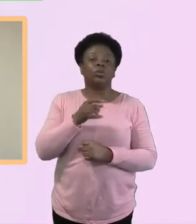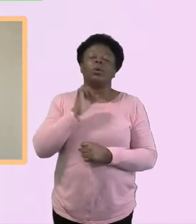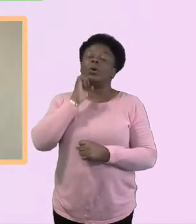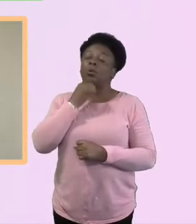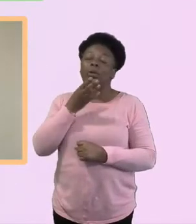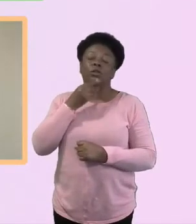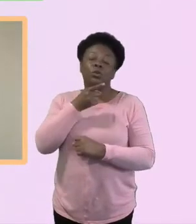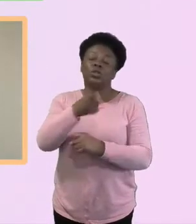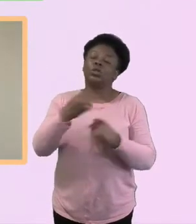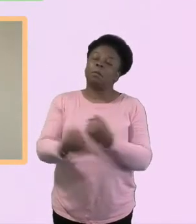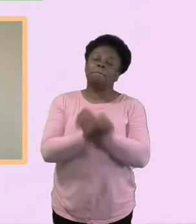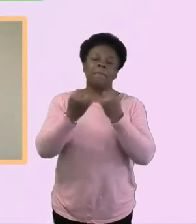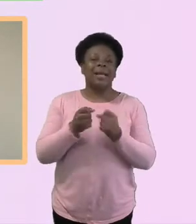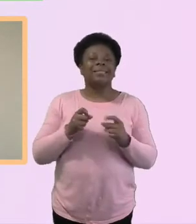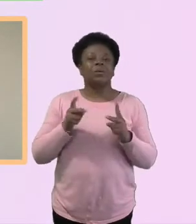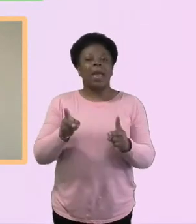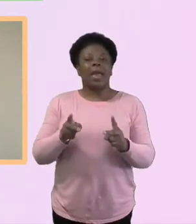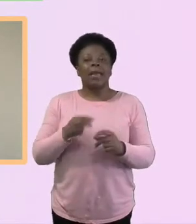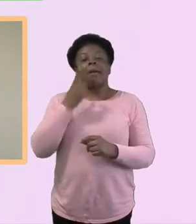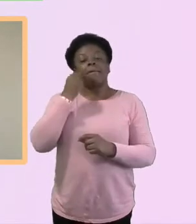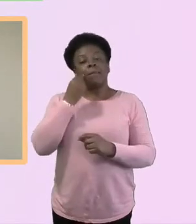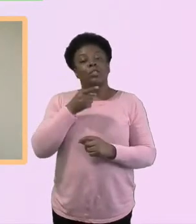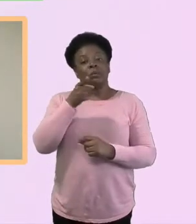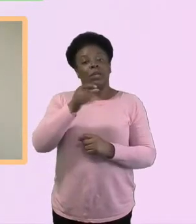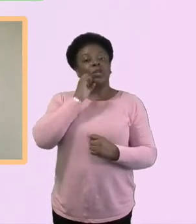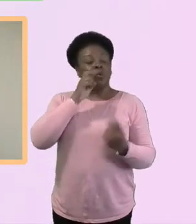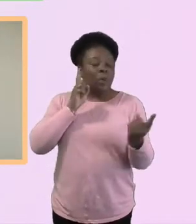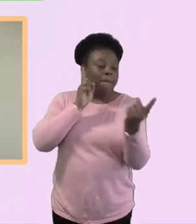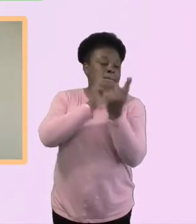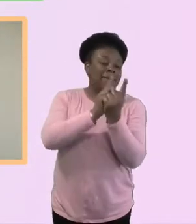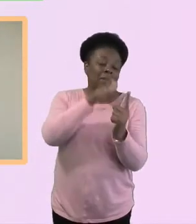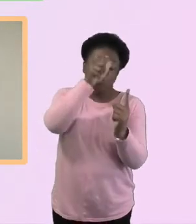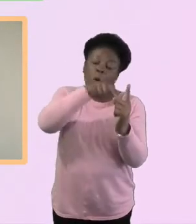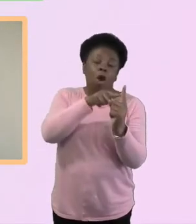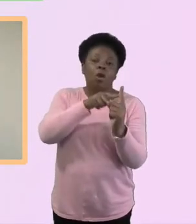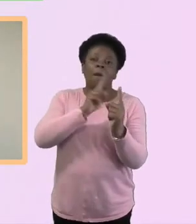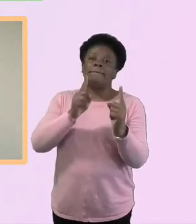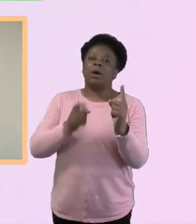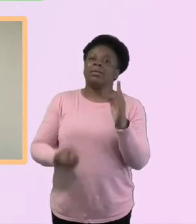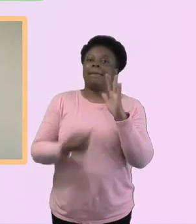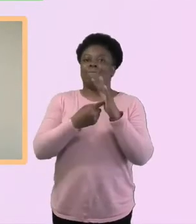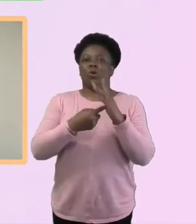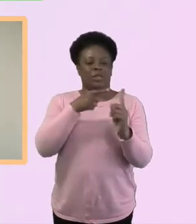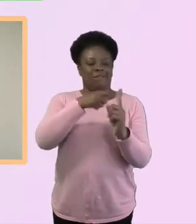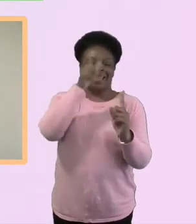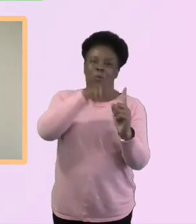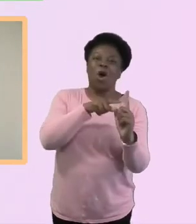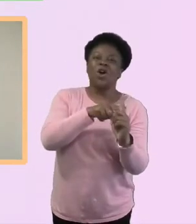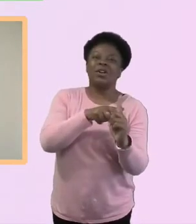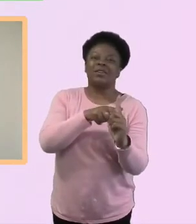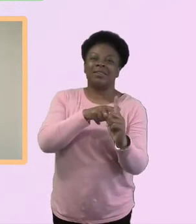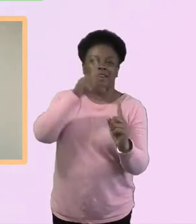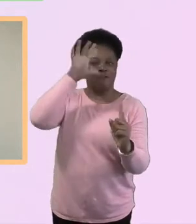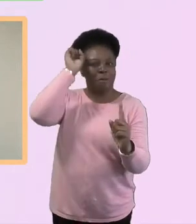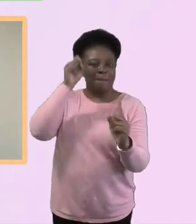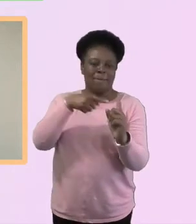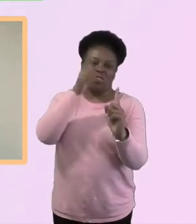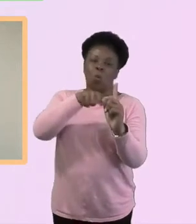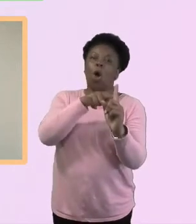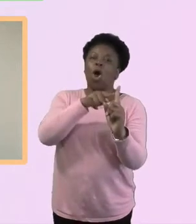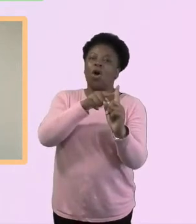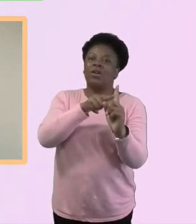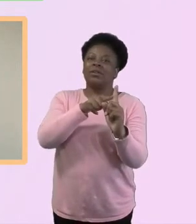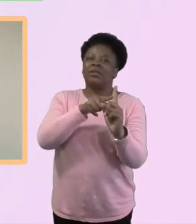maybe for just the one, but that word just is massively overused because it's for the one that you're encountering there and then. So